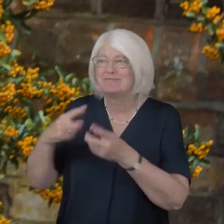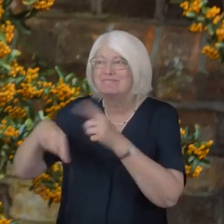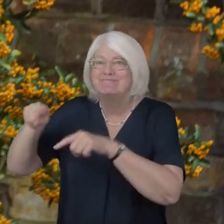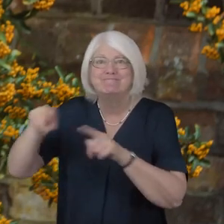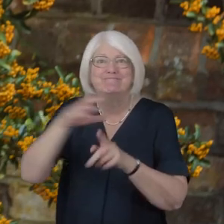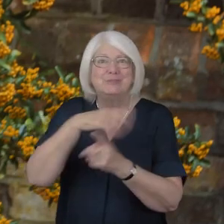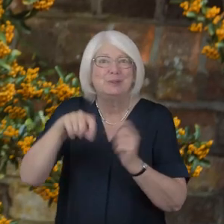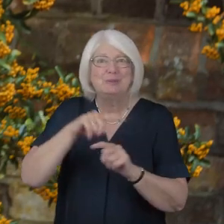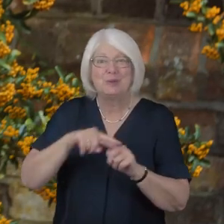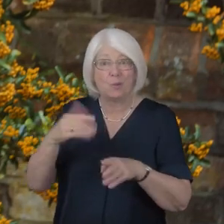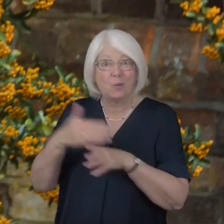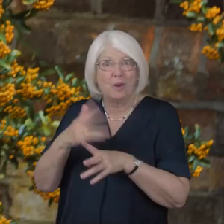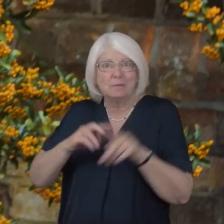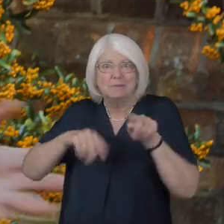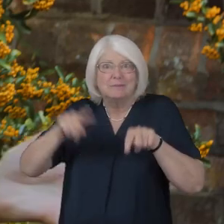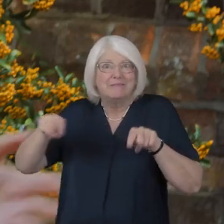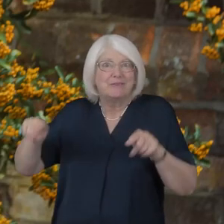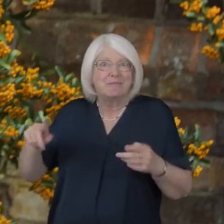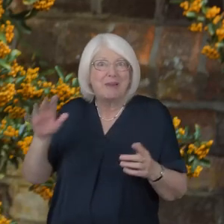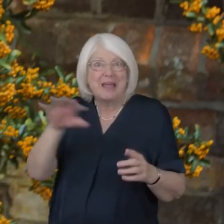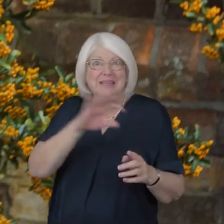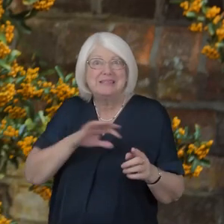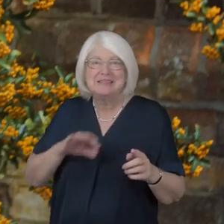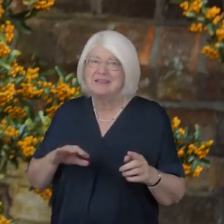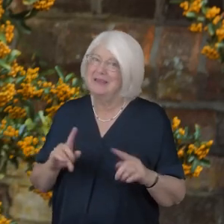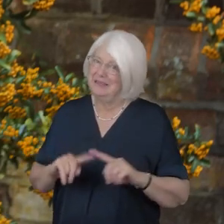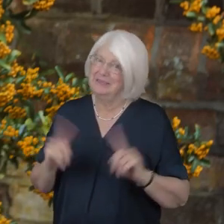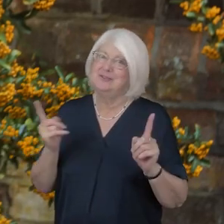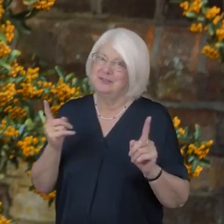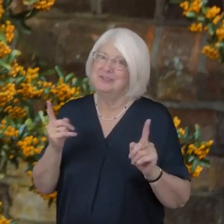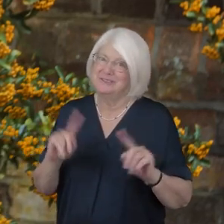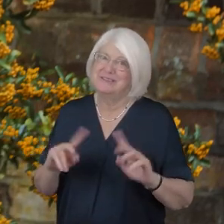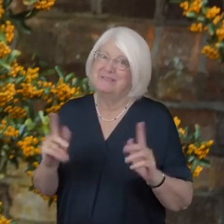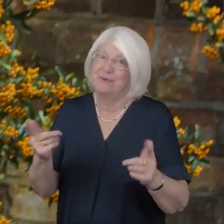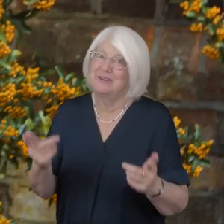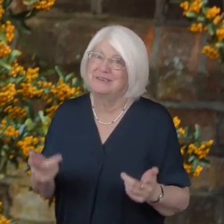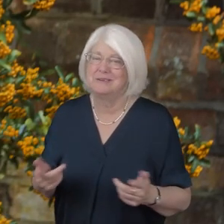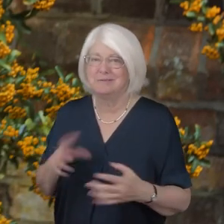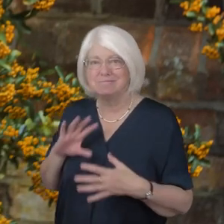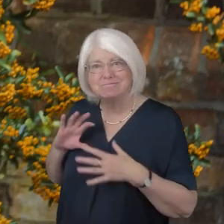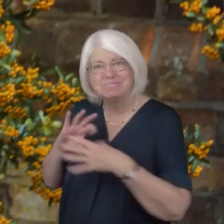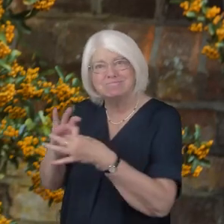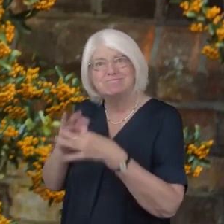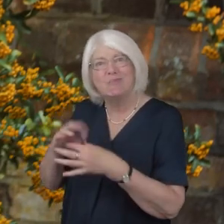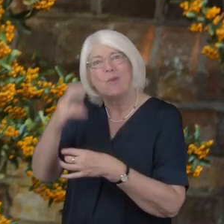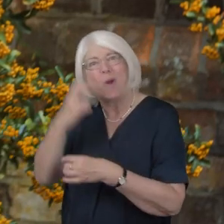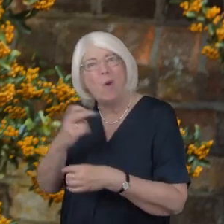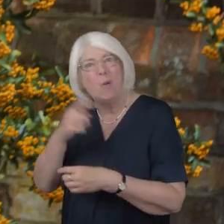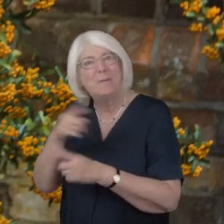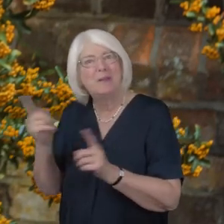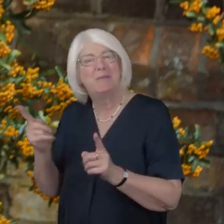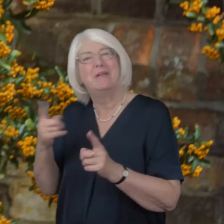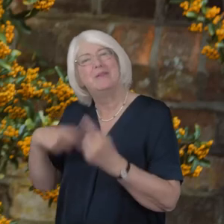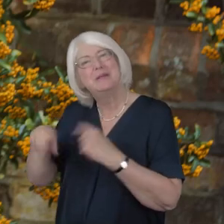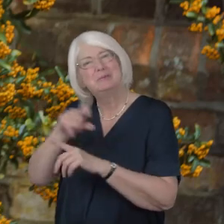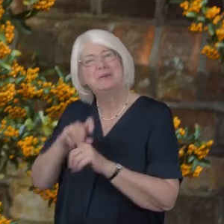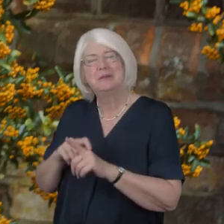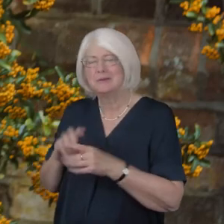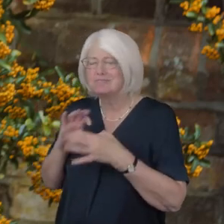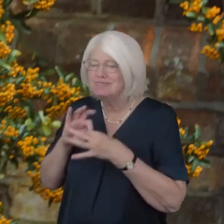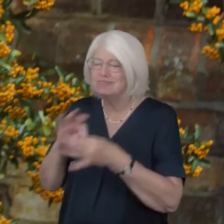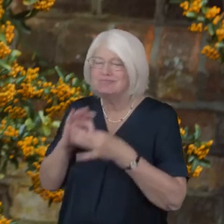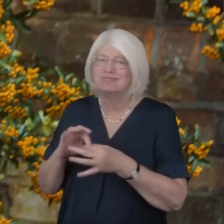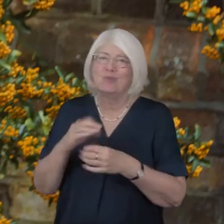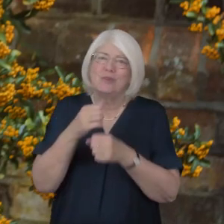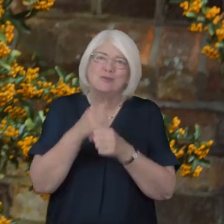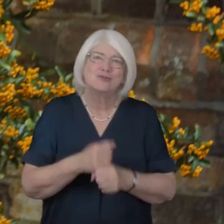work within the different contexts and each context is different as we as we know to connect with older people in the community to engage with the